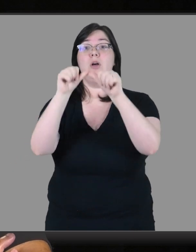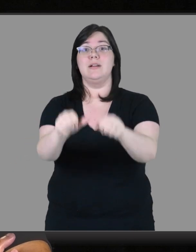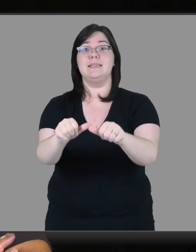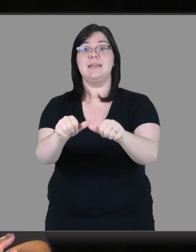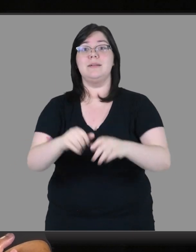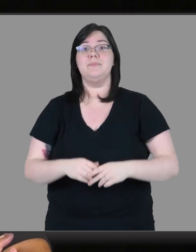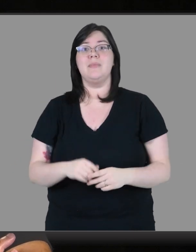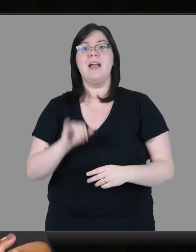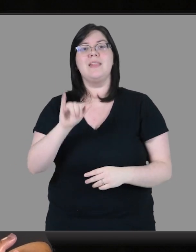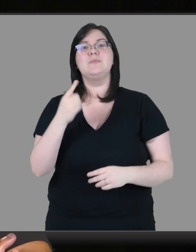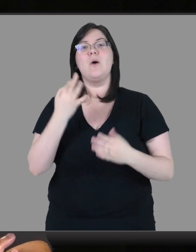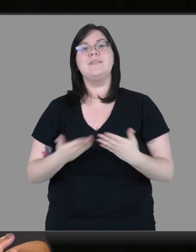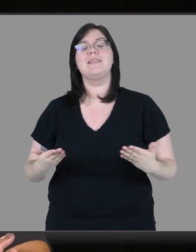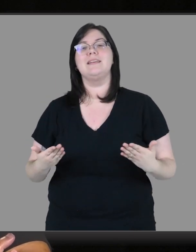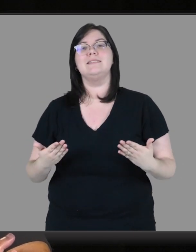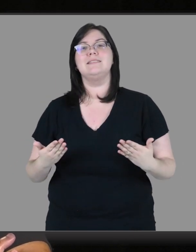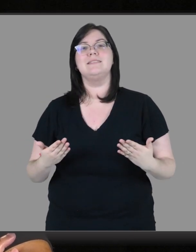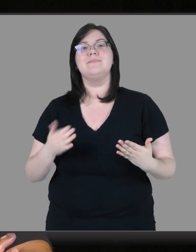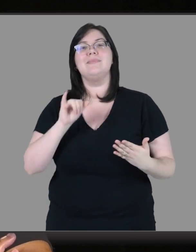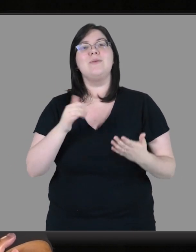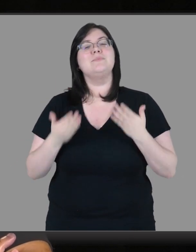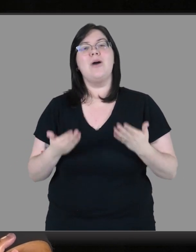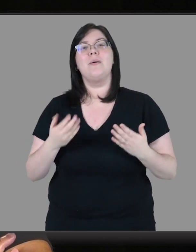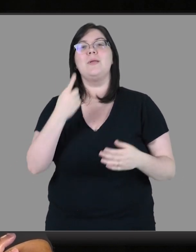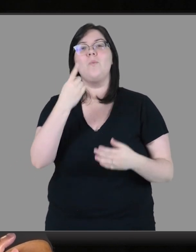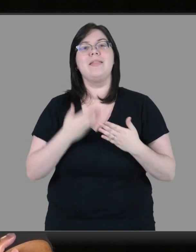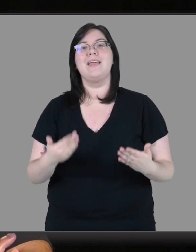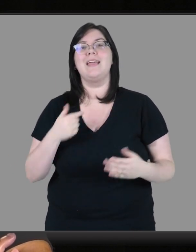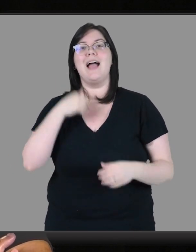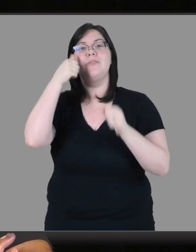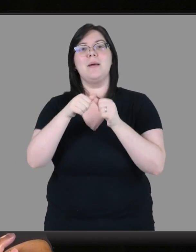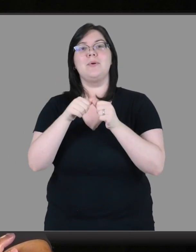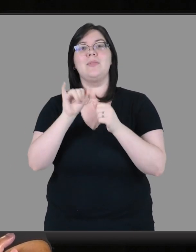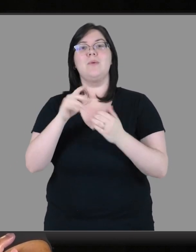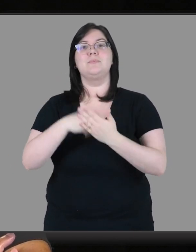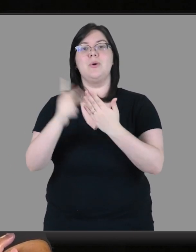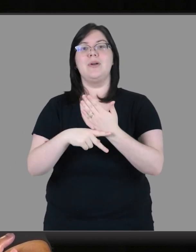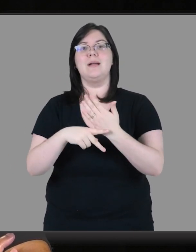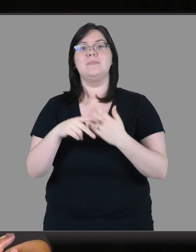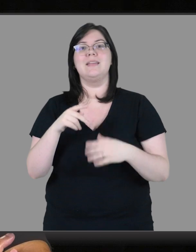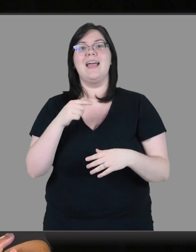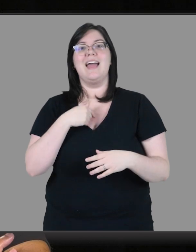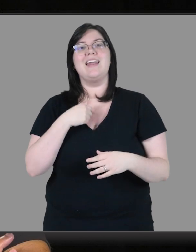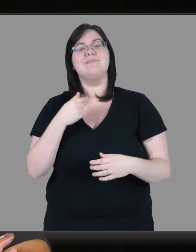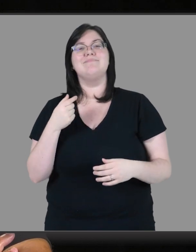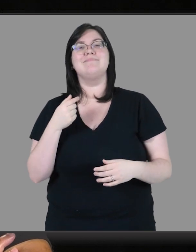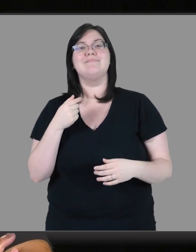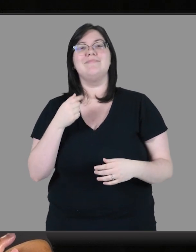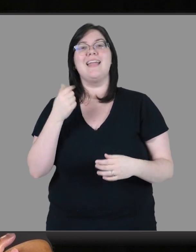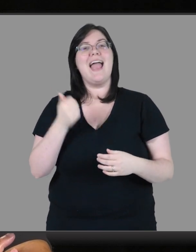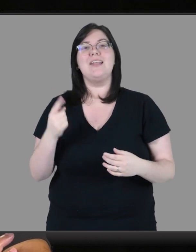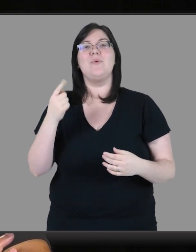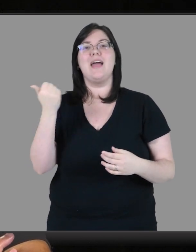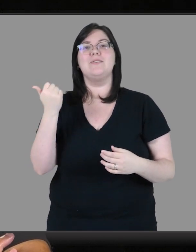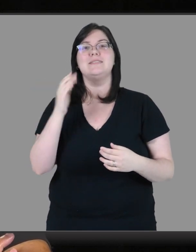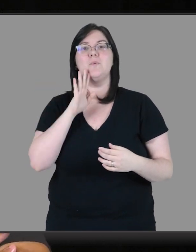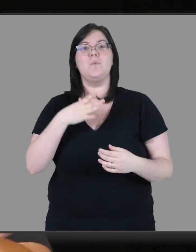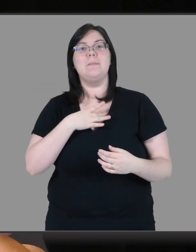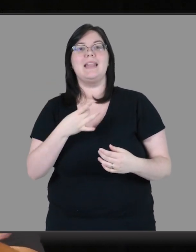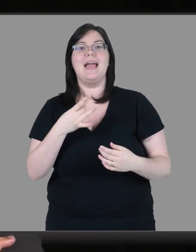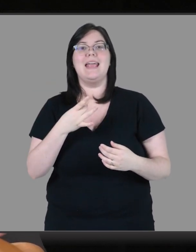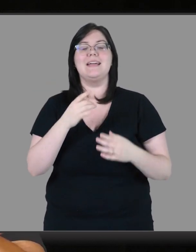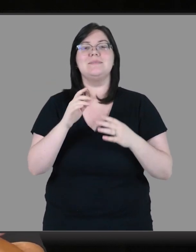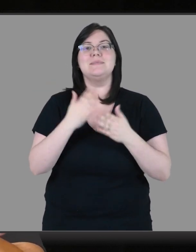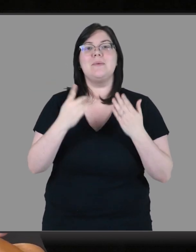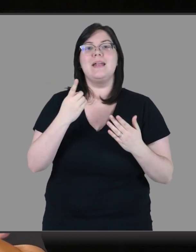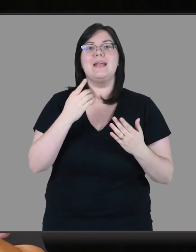space for as long as it did. That was one of the things, that was probably the only thing I remember that was, that was programmed, like,